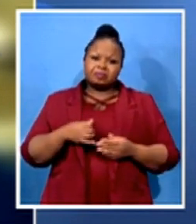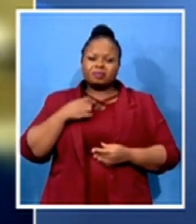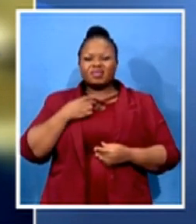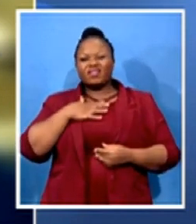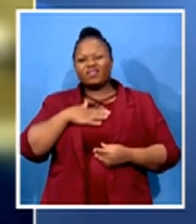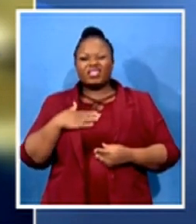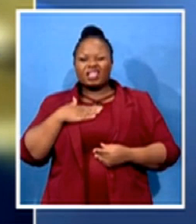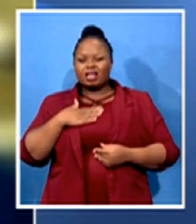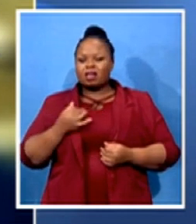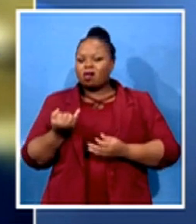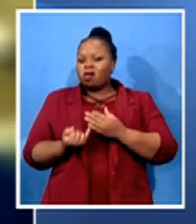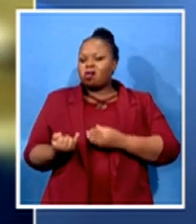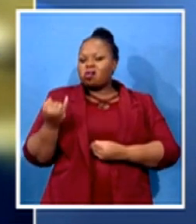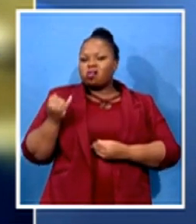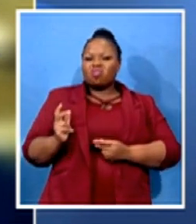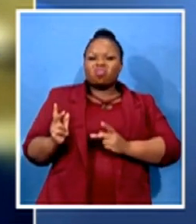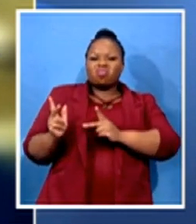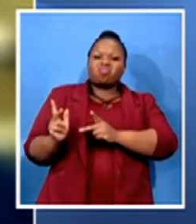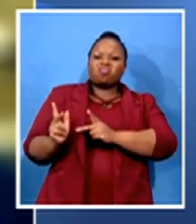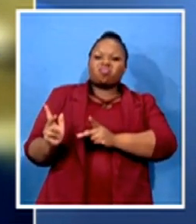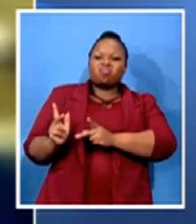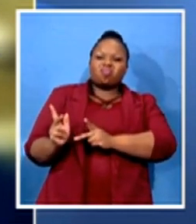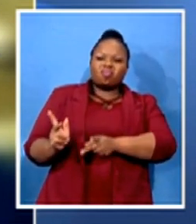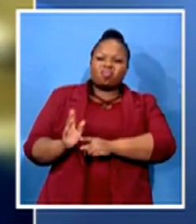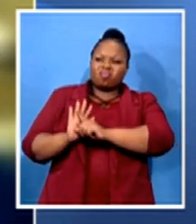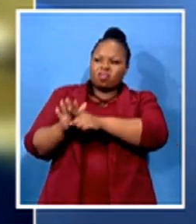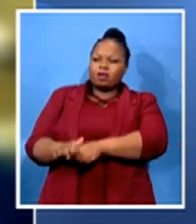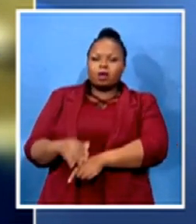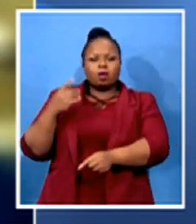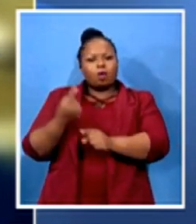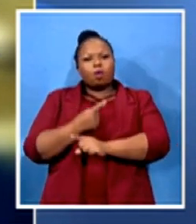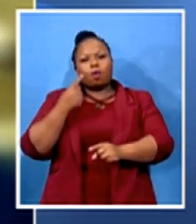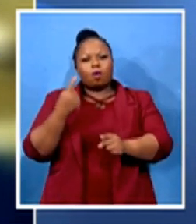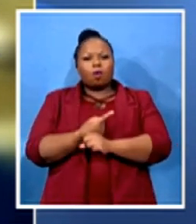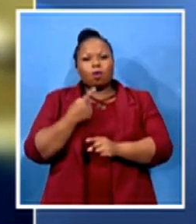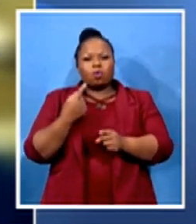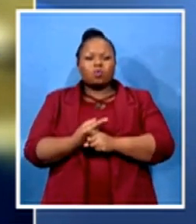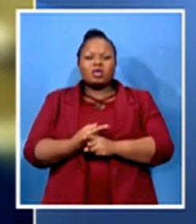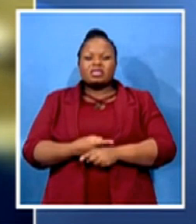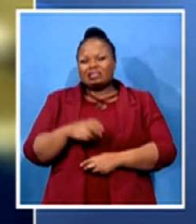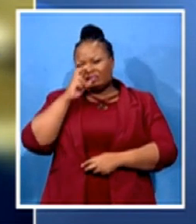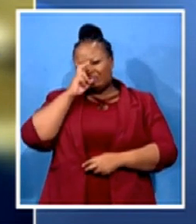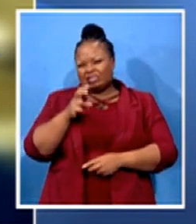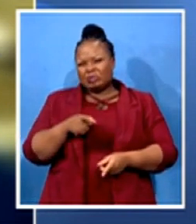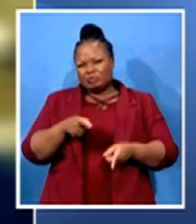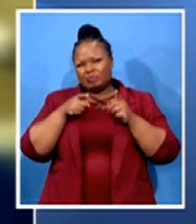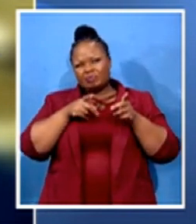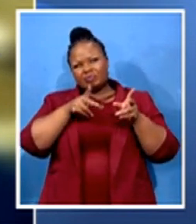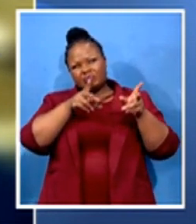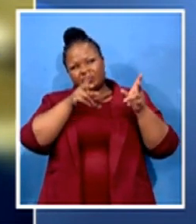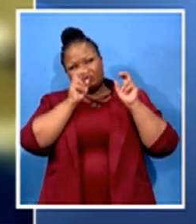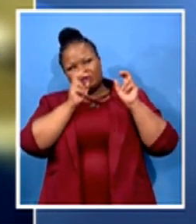the time they had to endure harsh weeks from the United States of America's number one